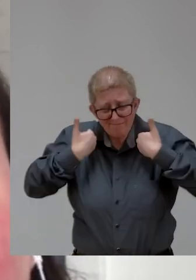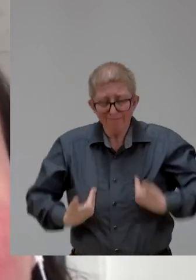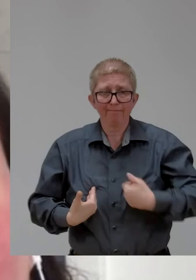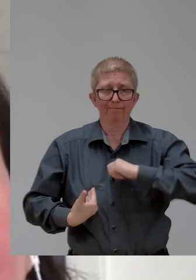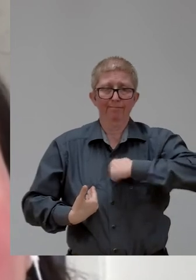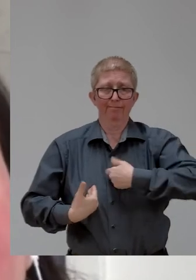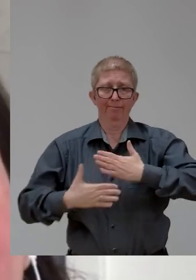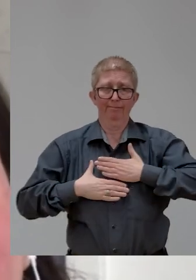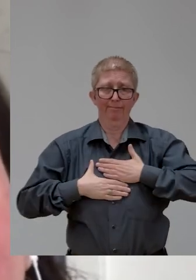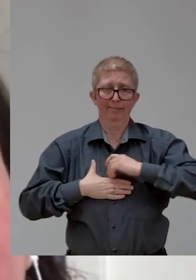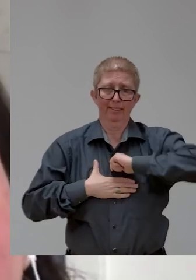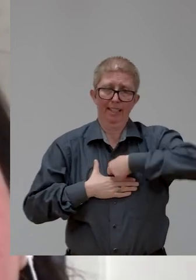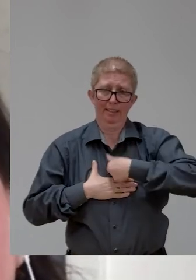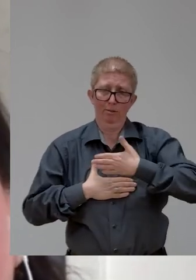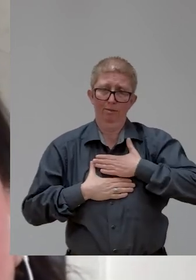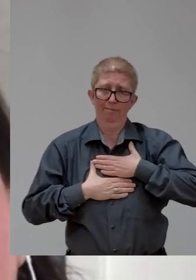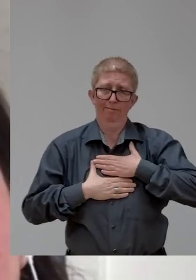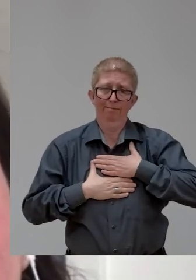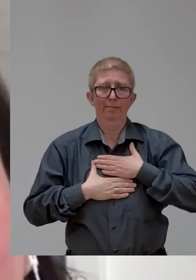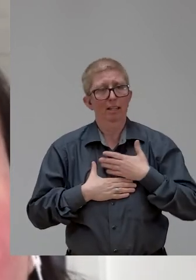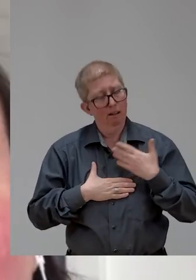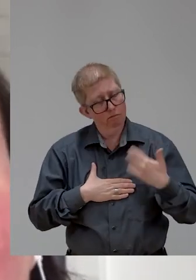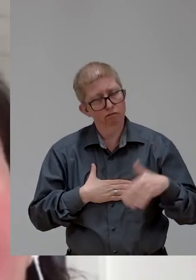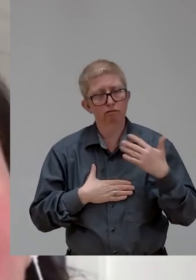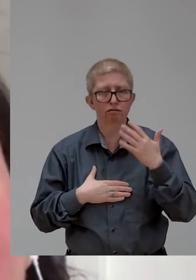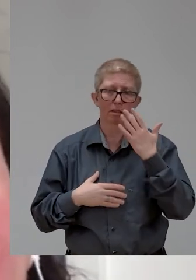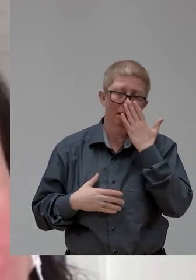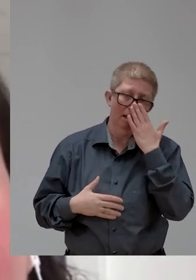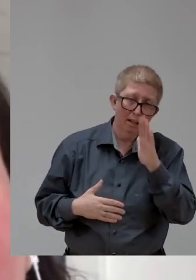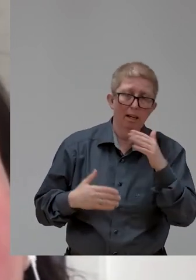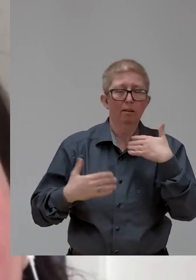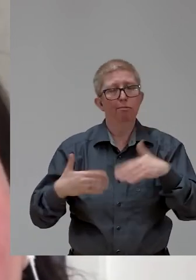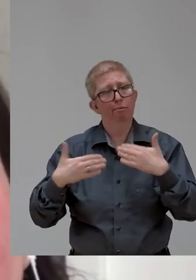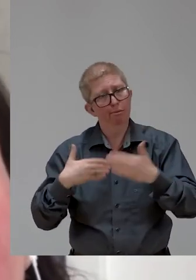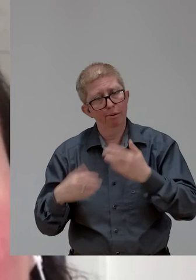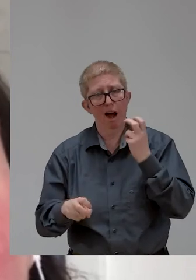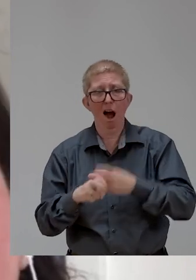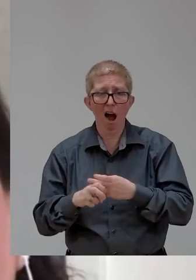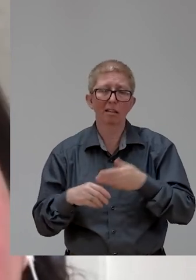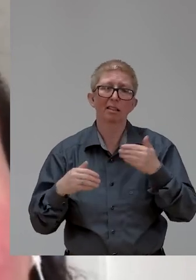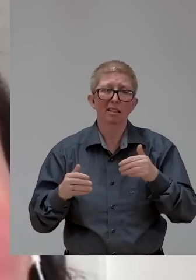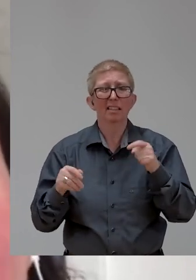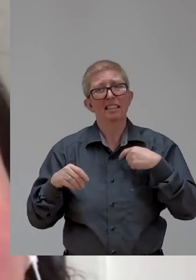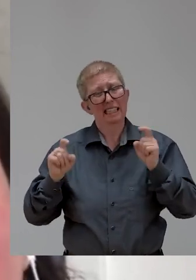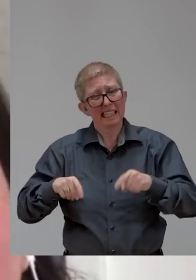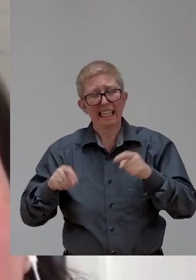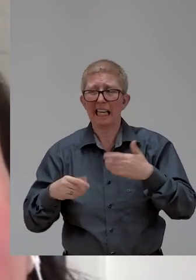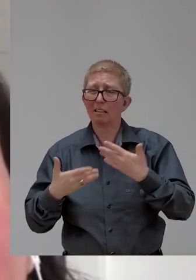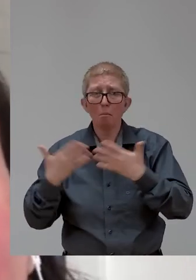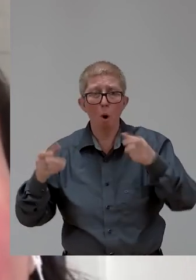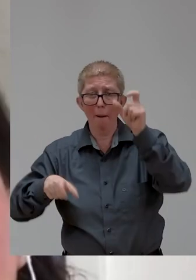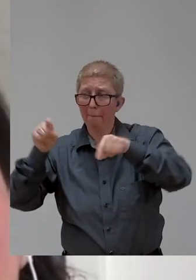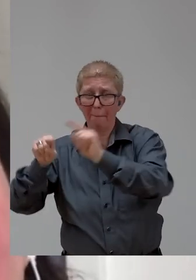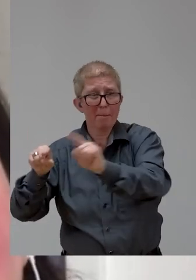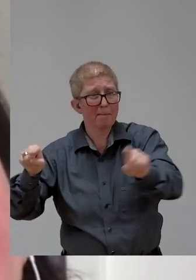slow to come. And I think it takes, it will take more people like myself and the ambassador and many others to really